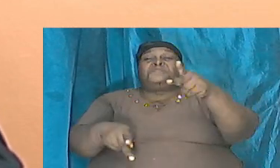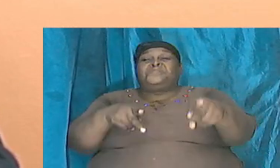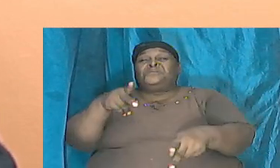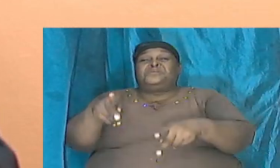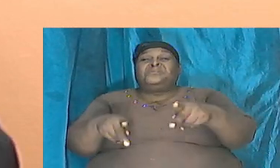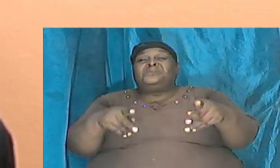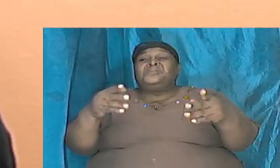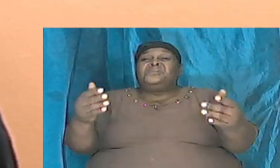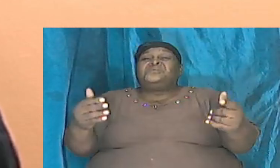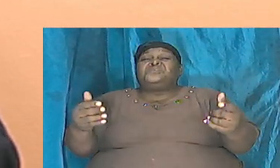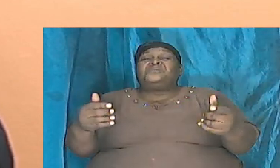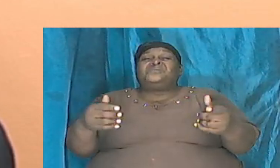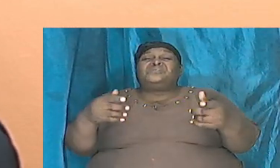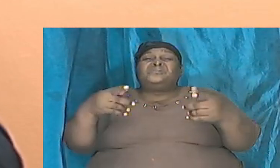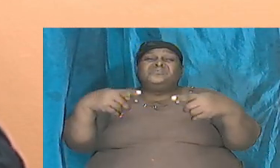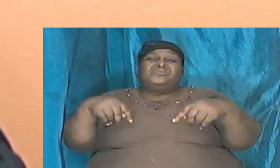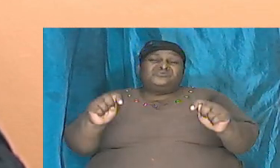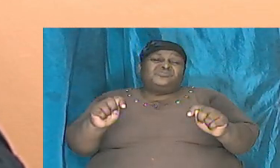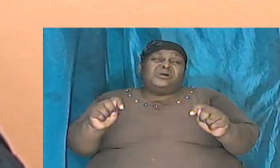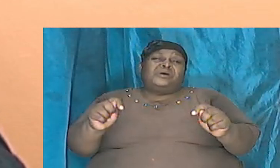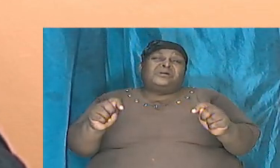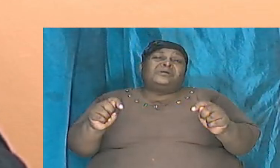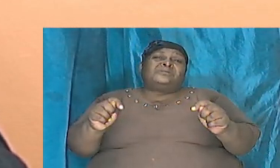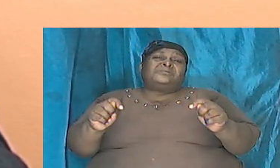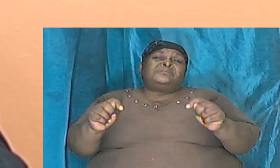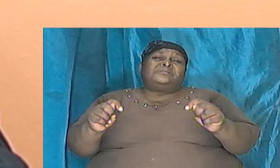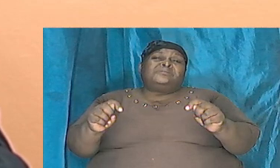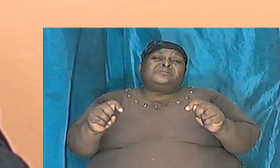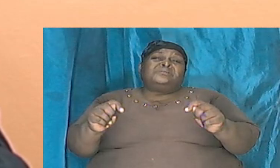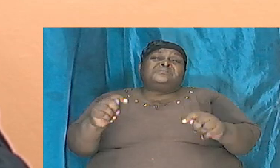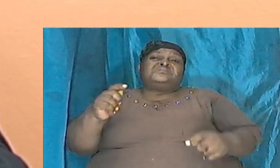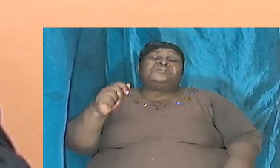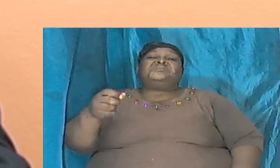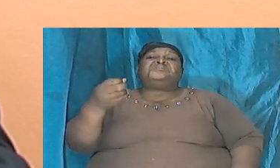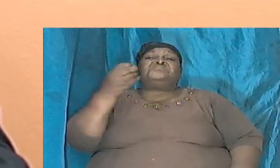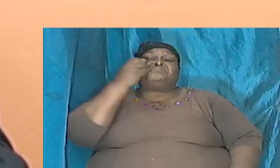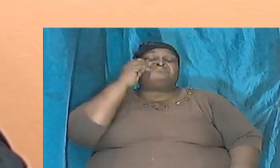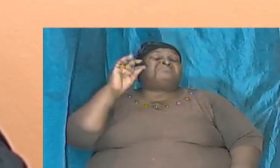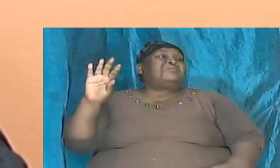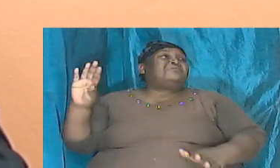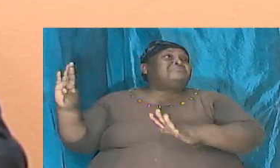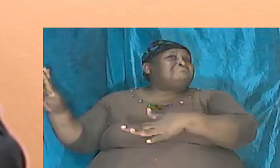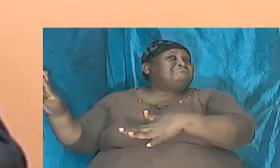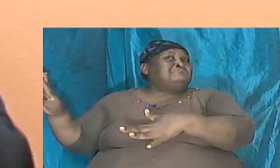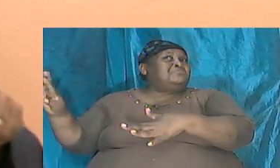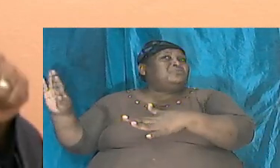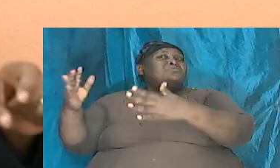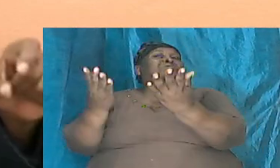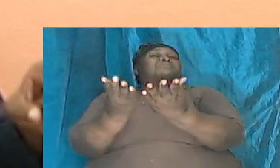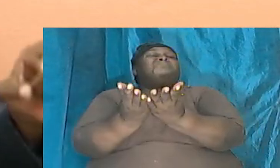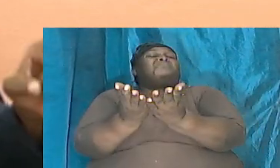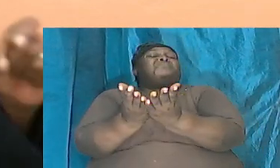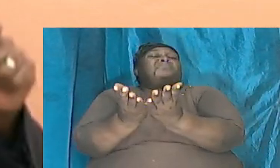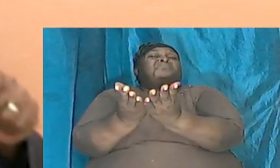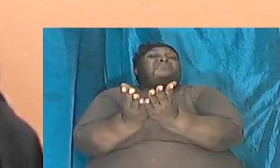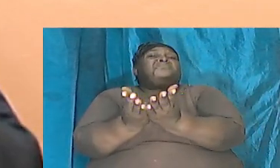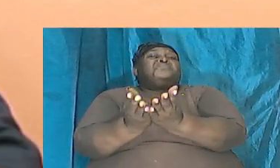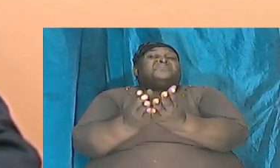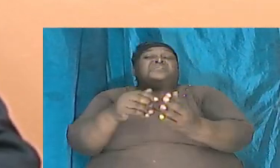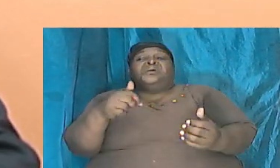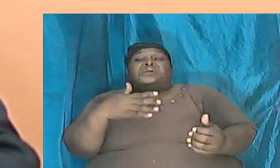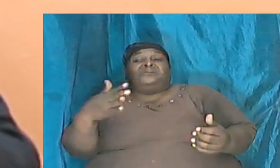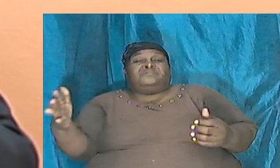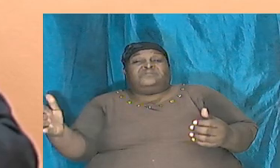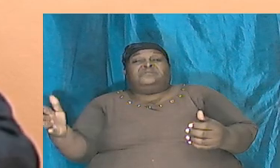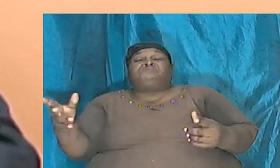will try to discredit the book to disassociate anything to do with